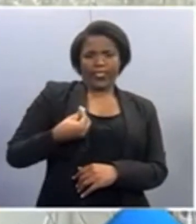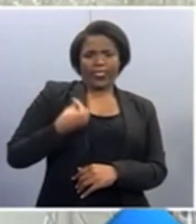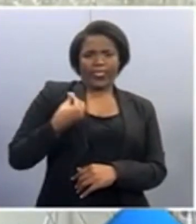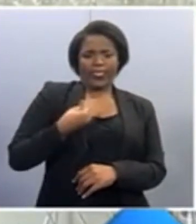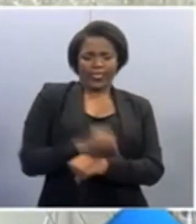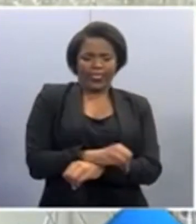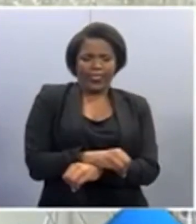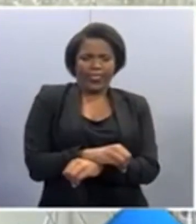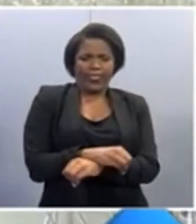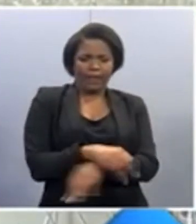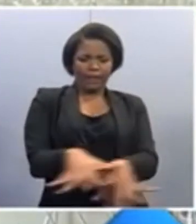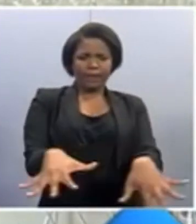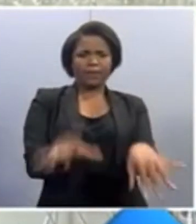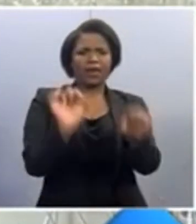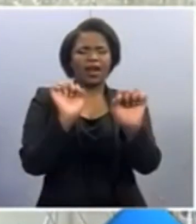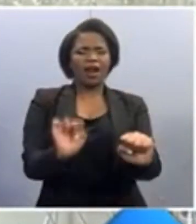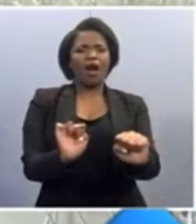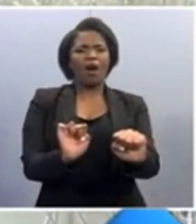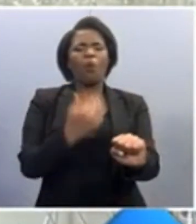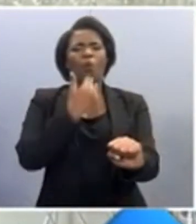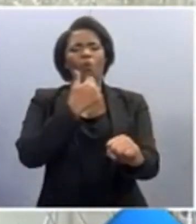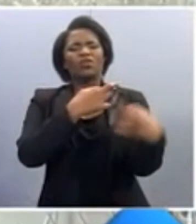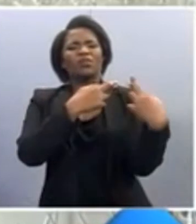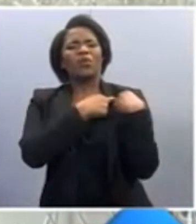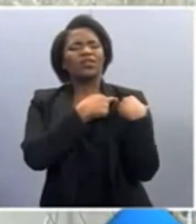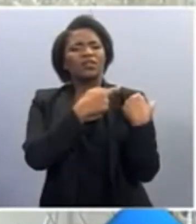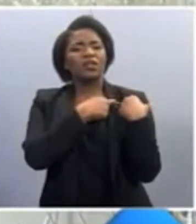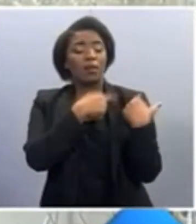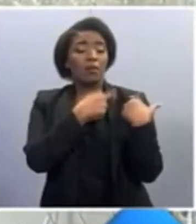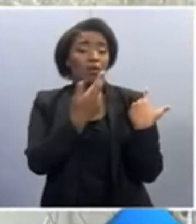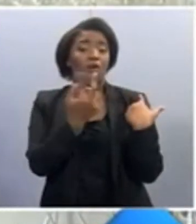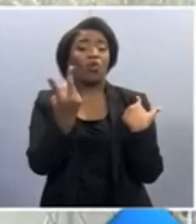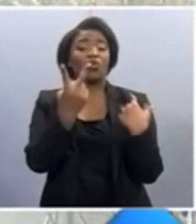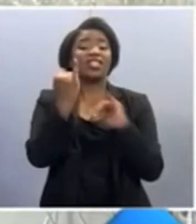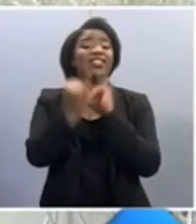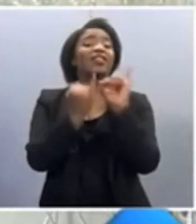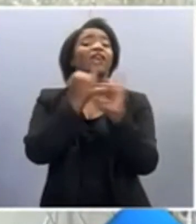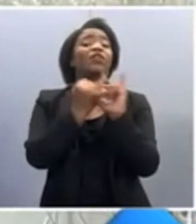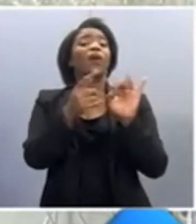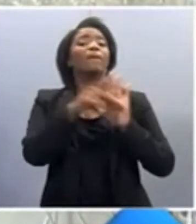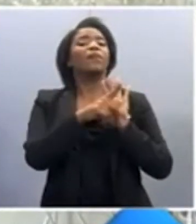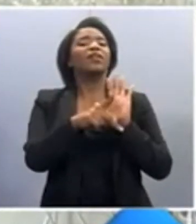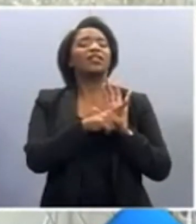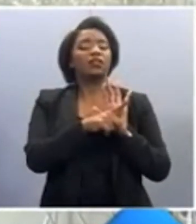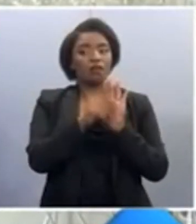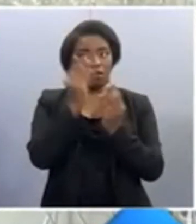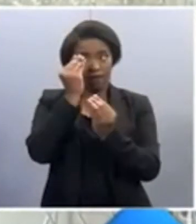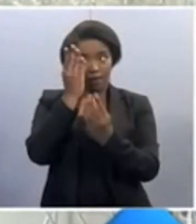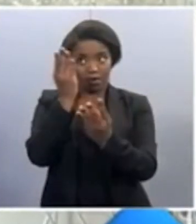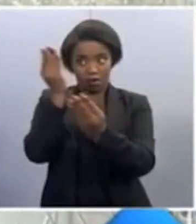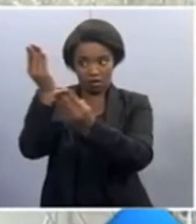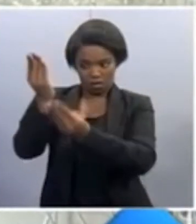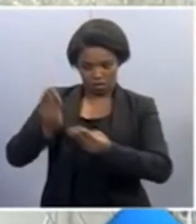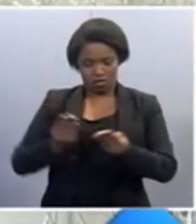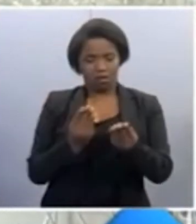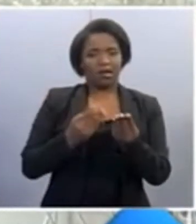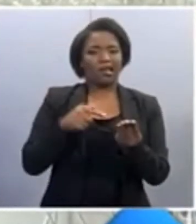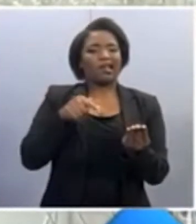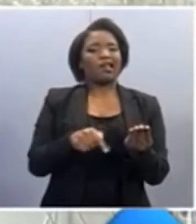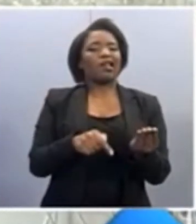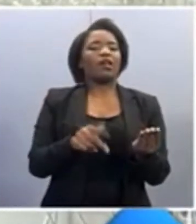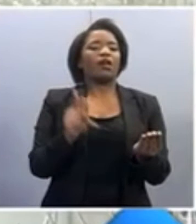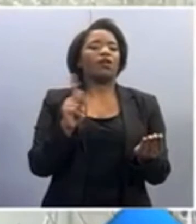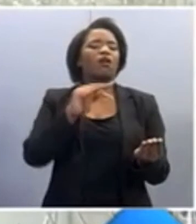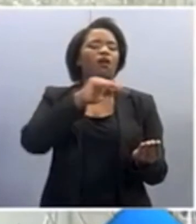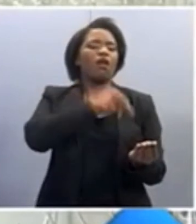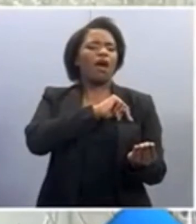that result that now is translated into national policy? How can we use that information very quickly to try to